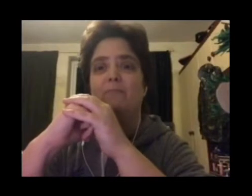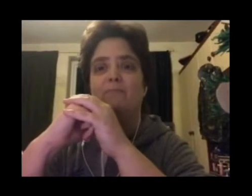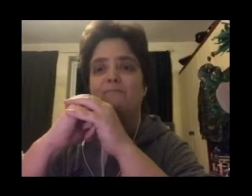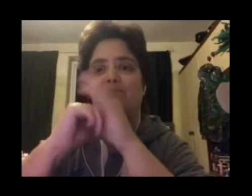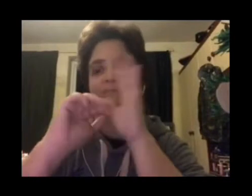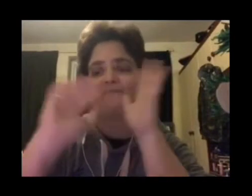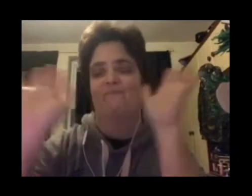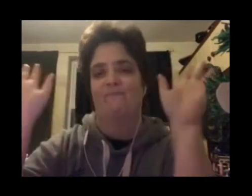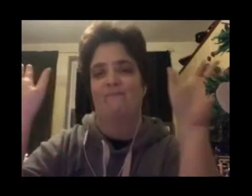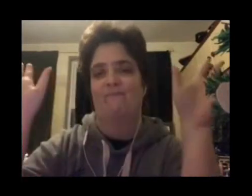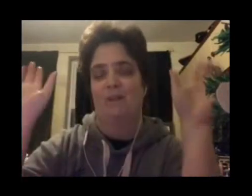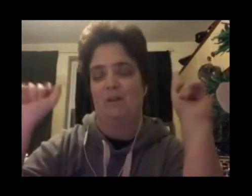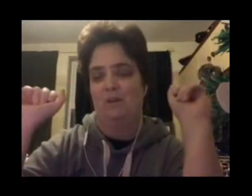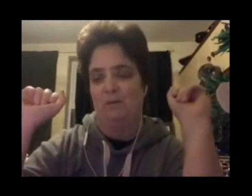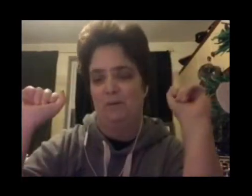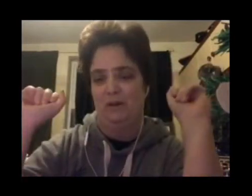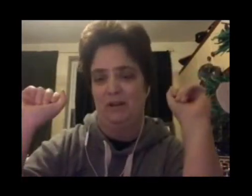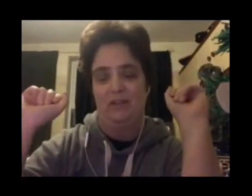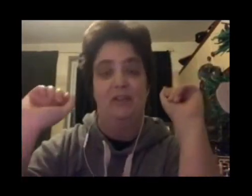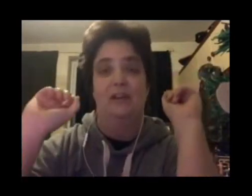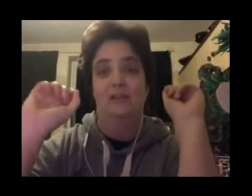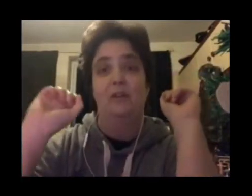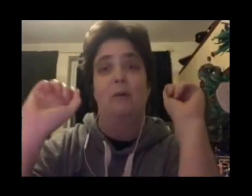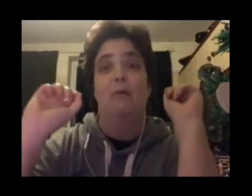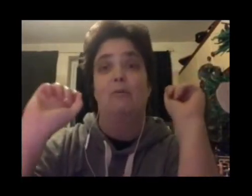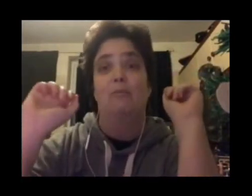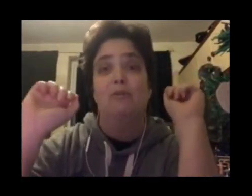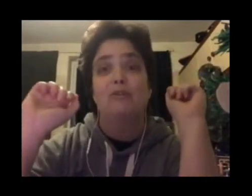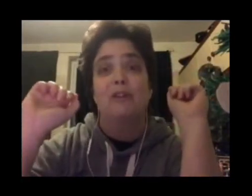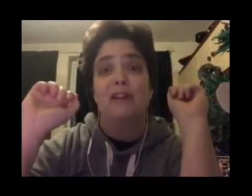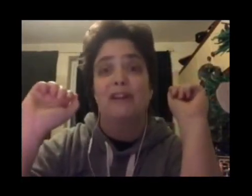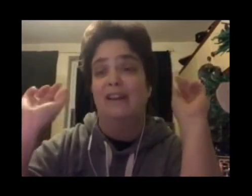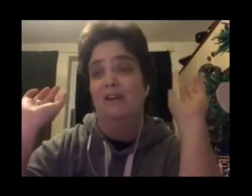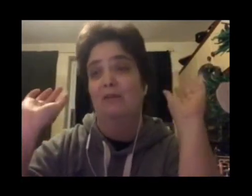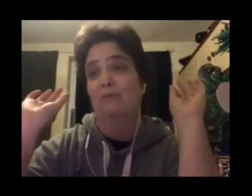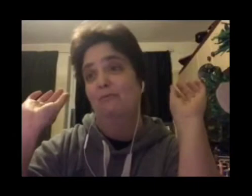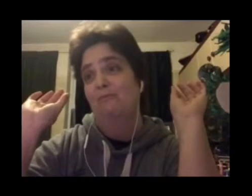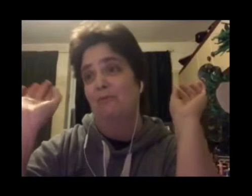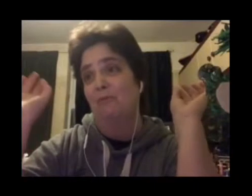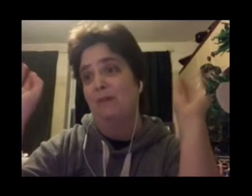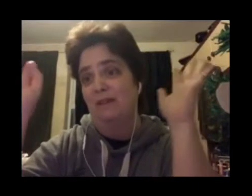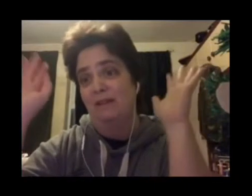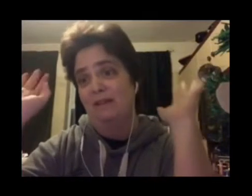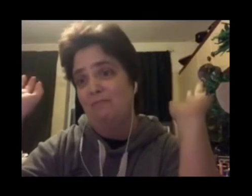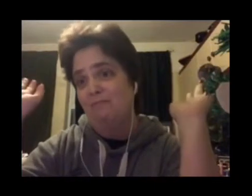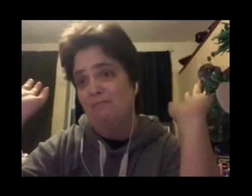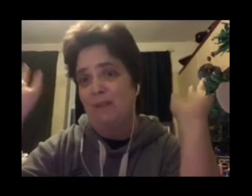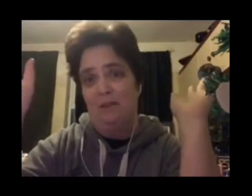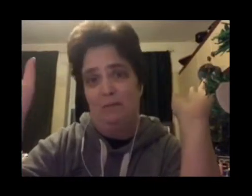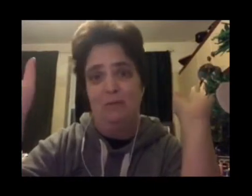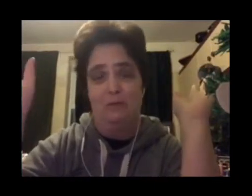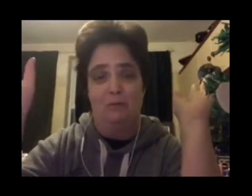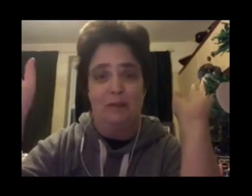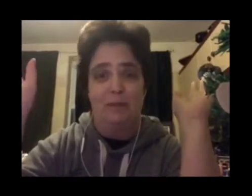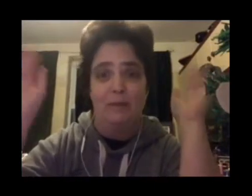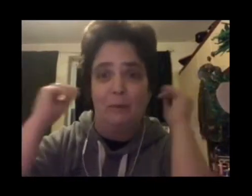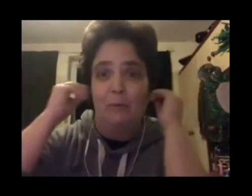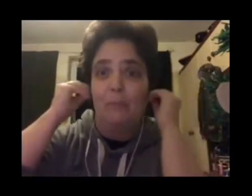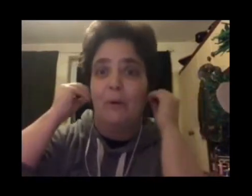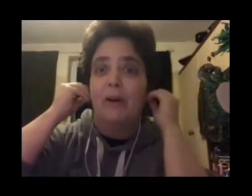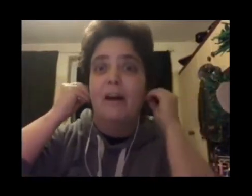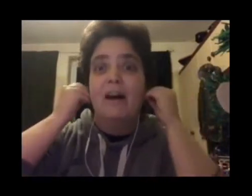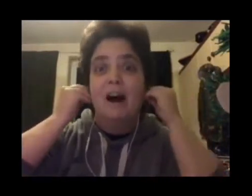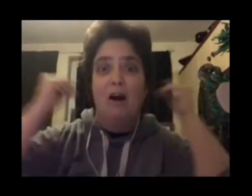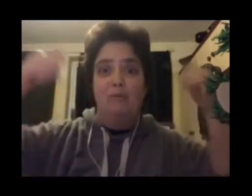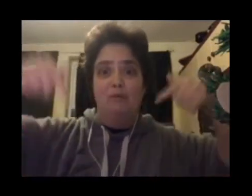I'm like I'm not going to touch that because I know I will butcher it and I will just probably end up insulting people